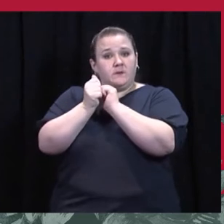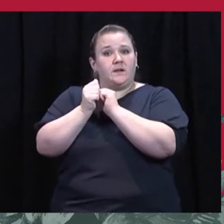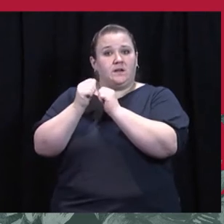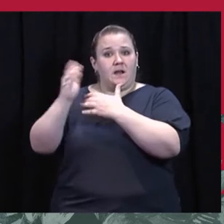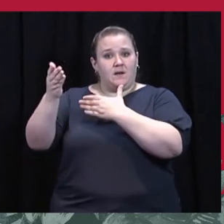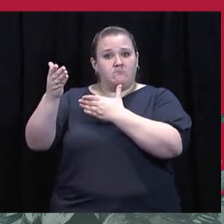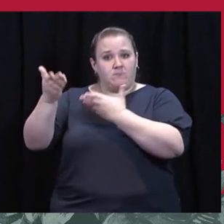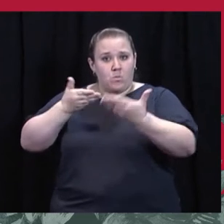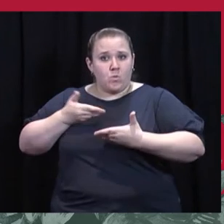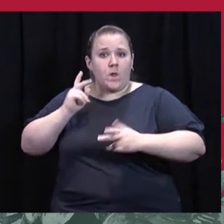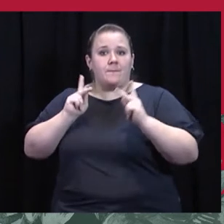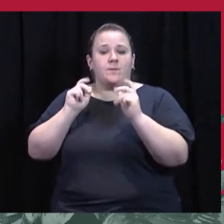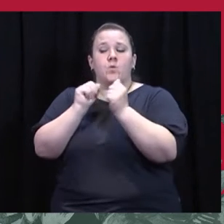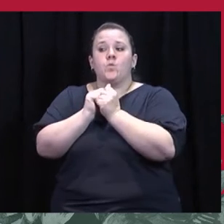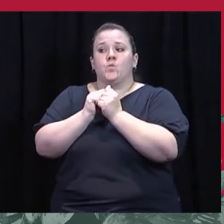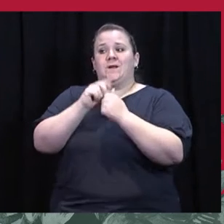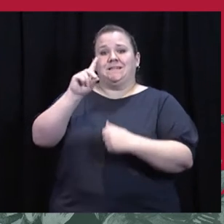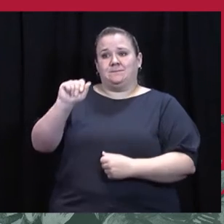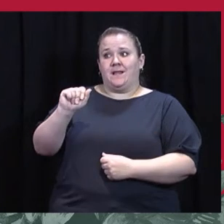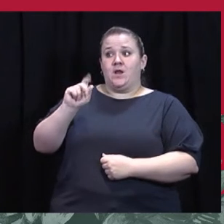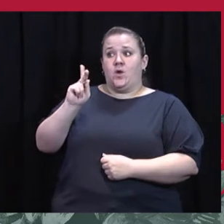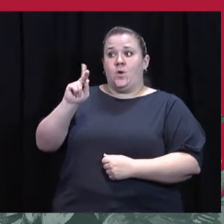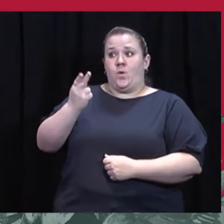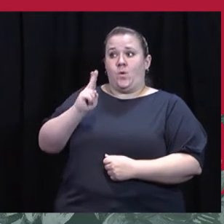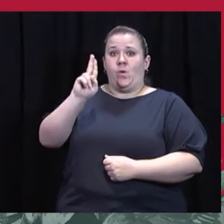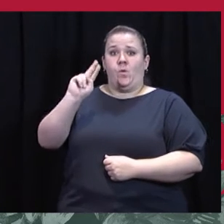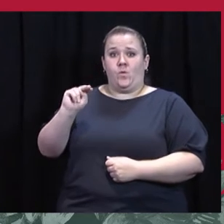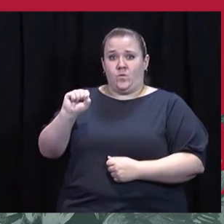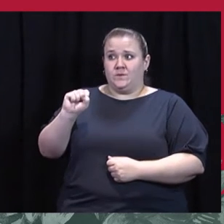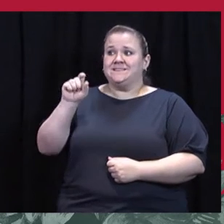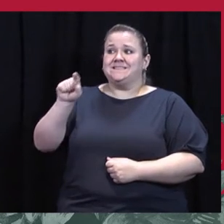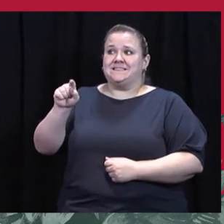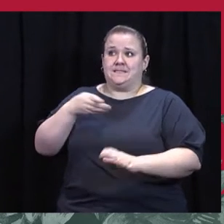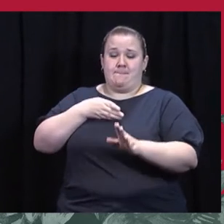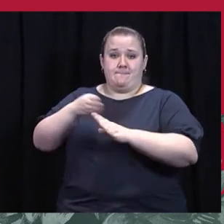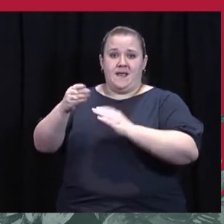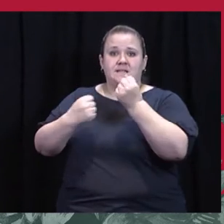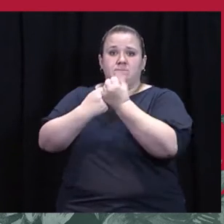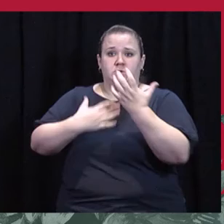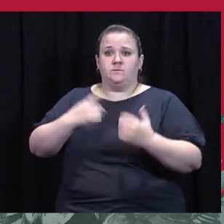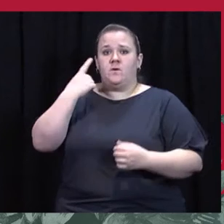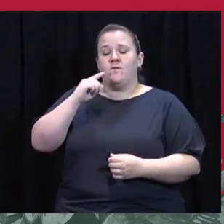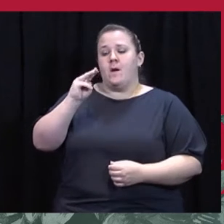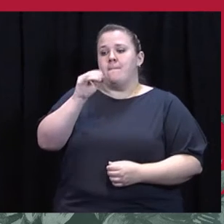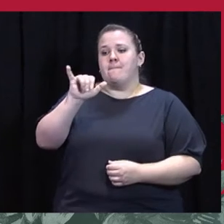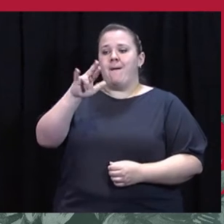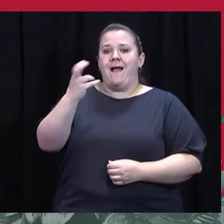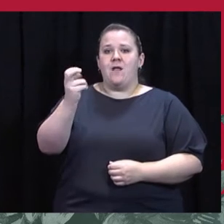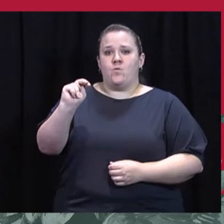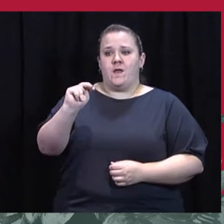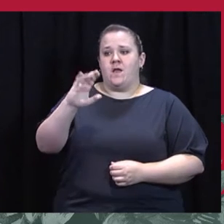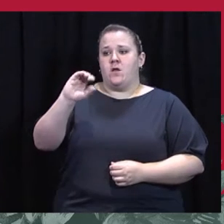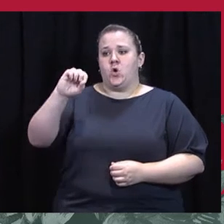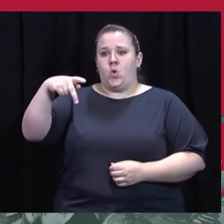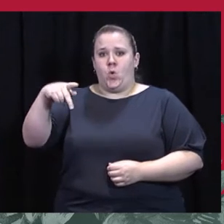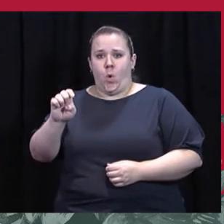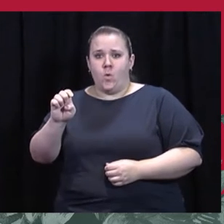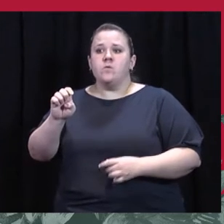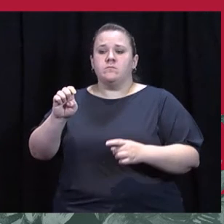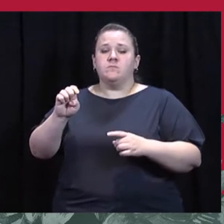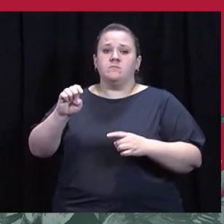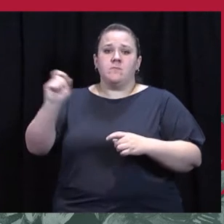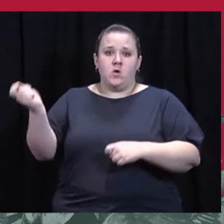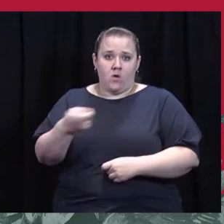competitively employing people with disabilities. Coons is the main sponsor of the Myron Cope Golf Outing, which supports the Autism Society of